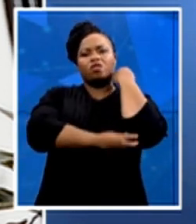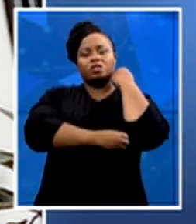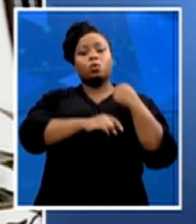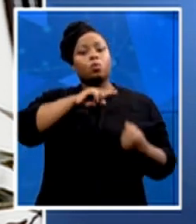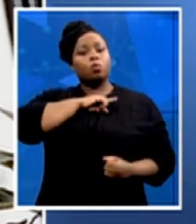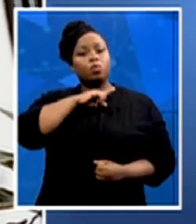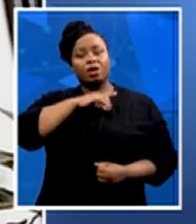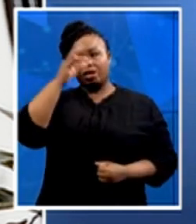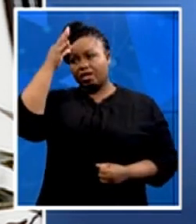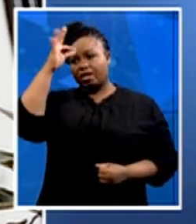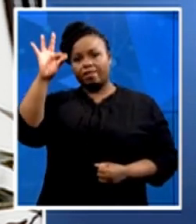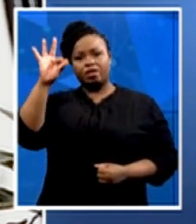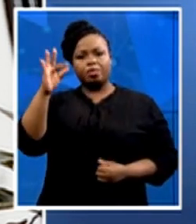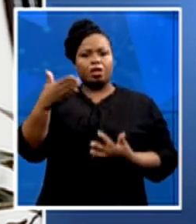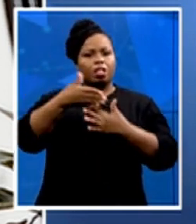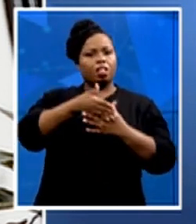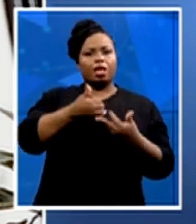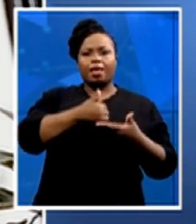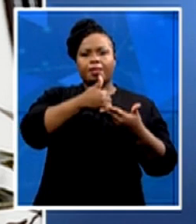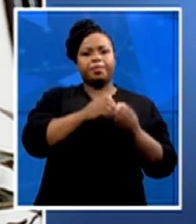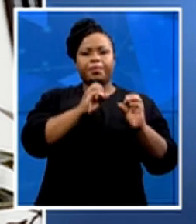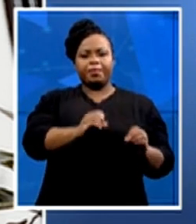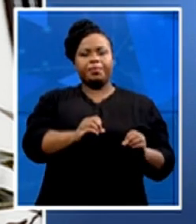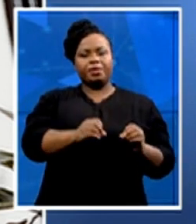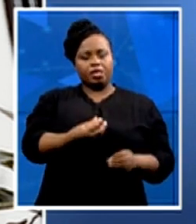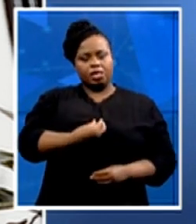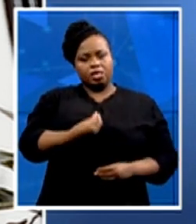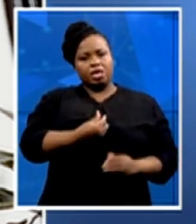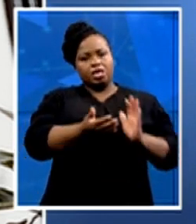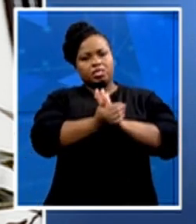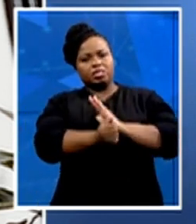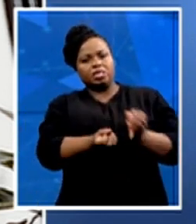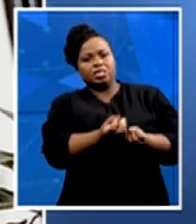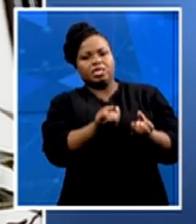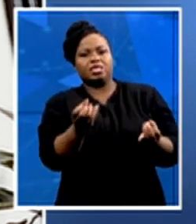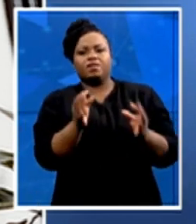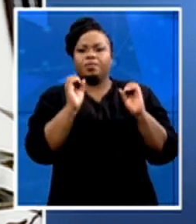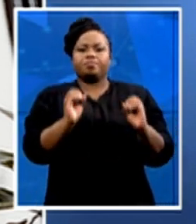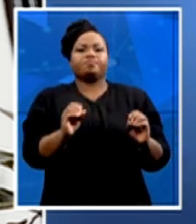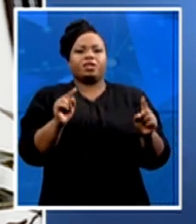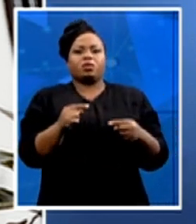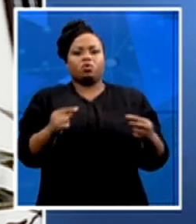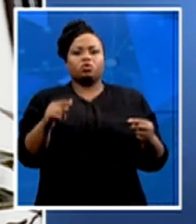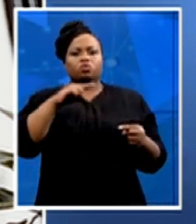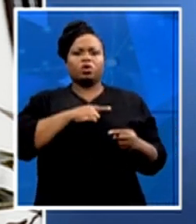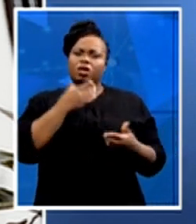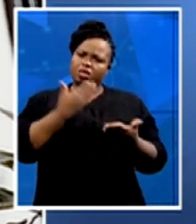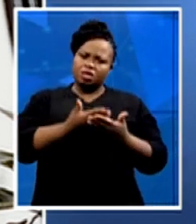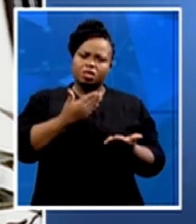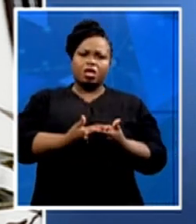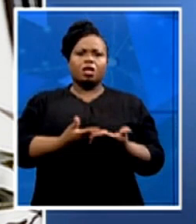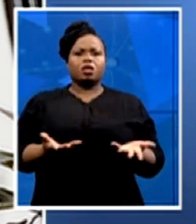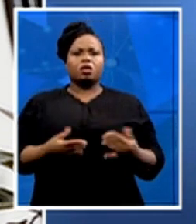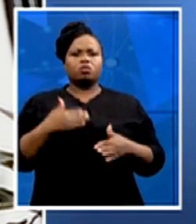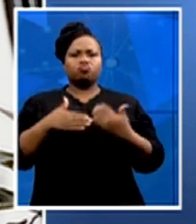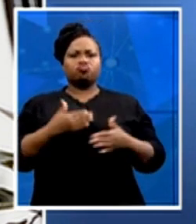skill young people with the necessary skills that they require to be able to function in this economy. So young people do continue to remain at the